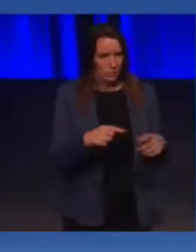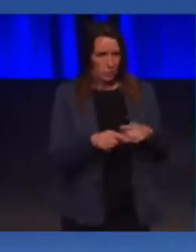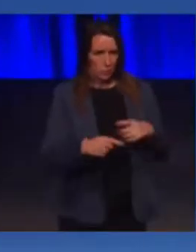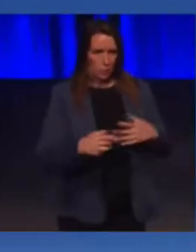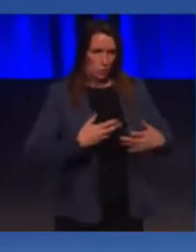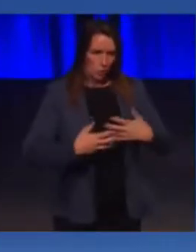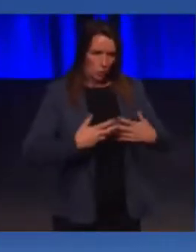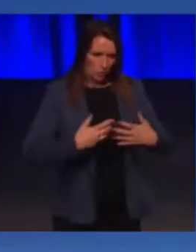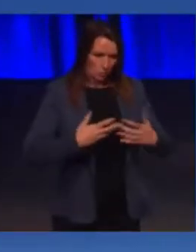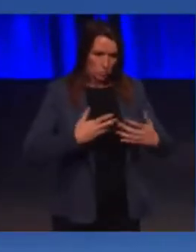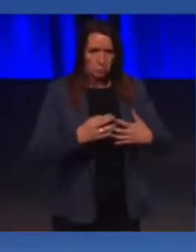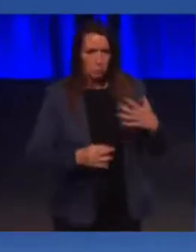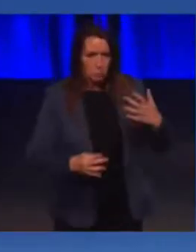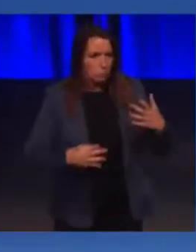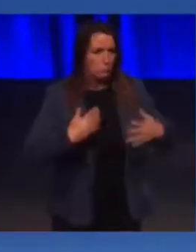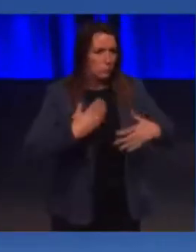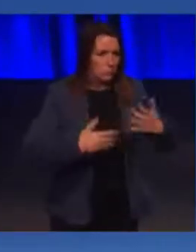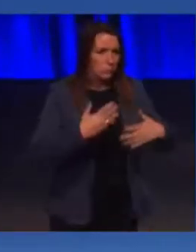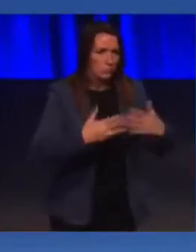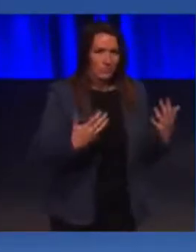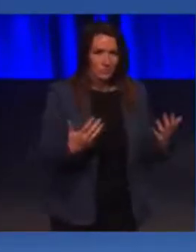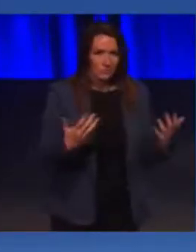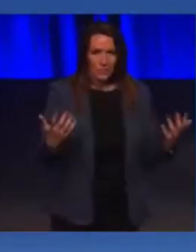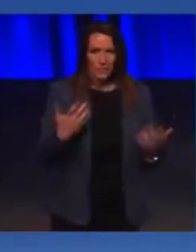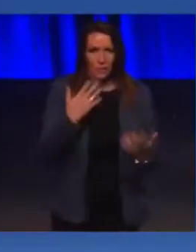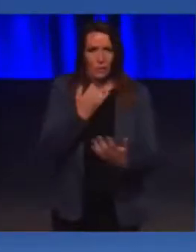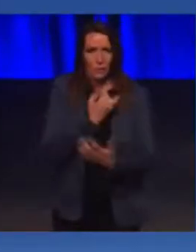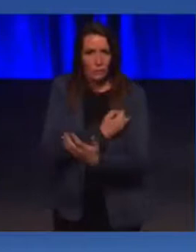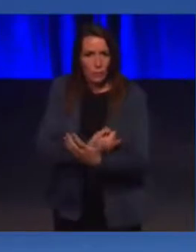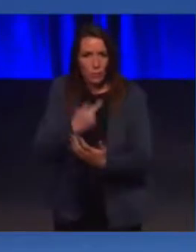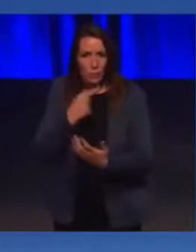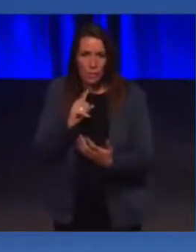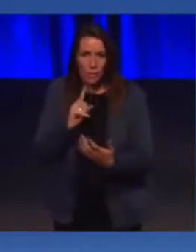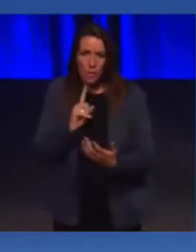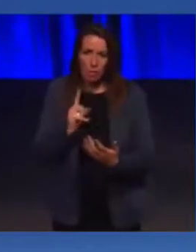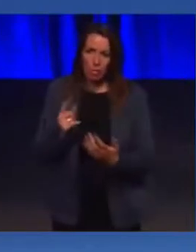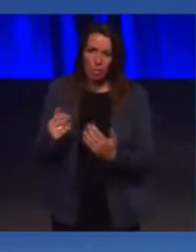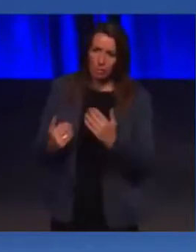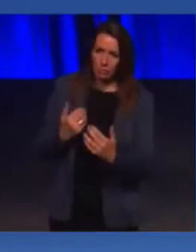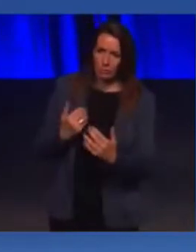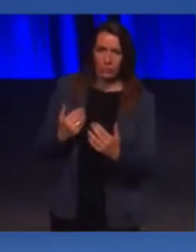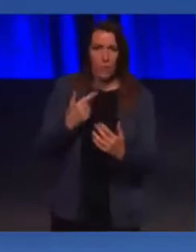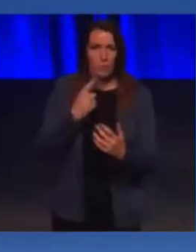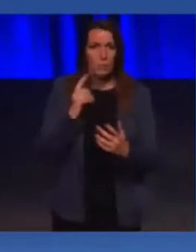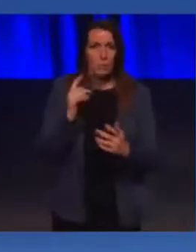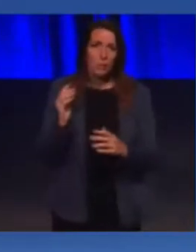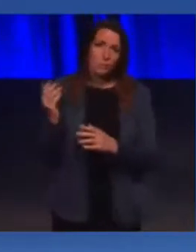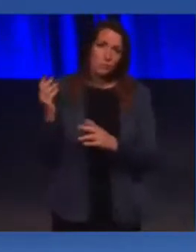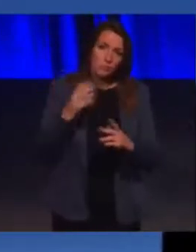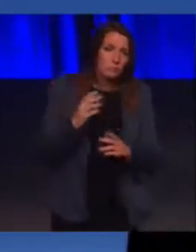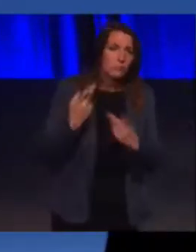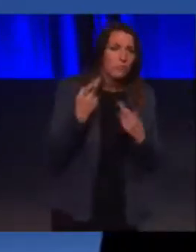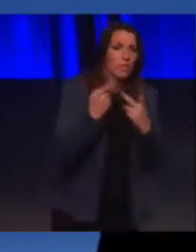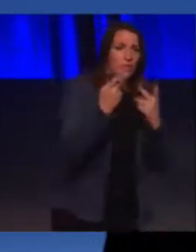out for our constituents and for the most vulnerable people who come and visit our beautiful, beautiful area.